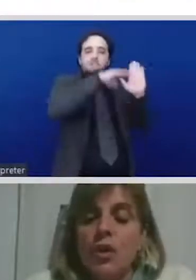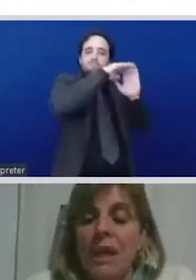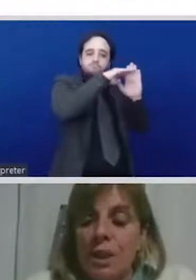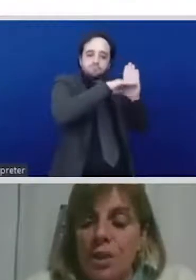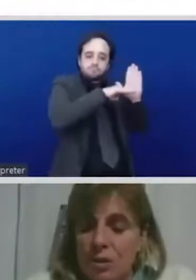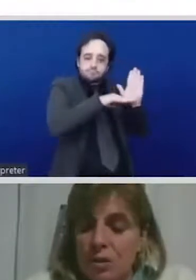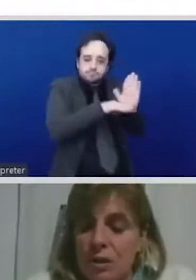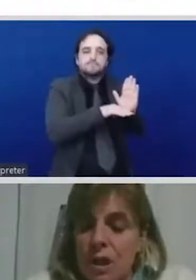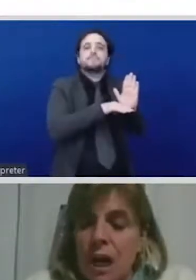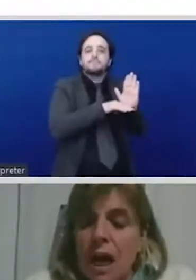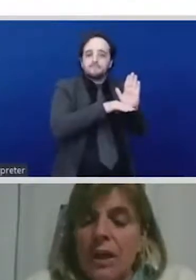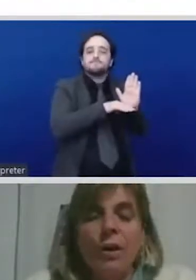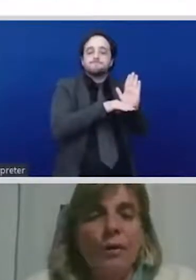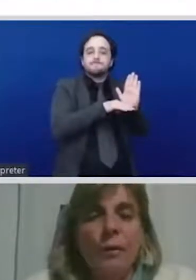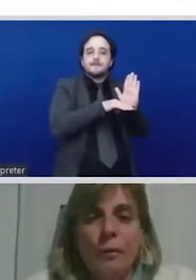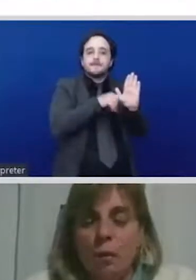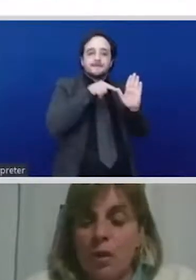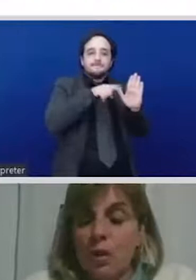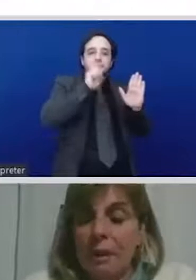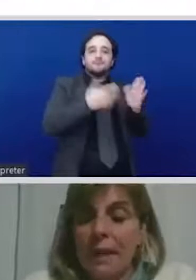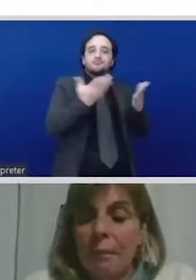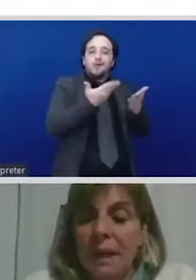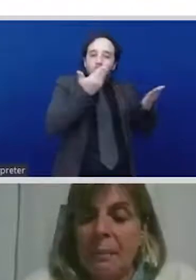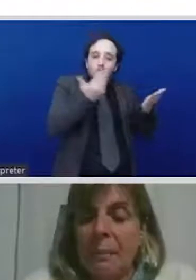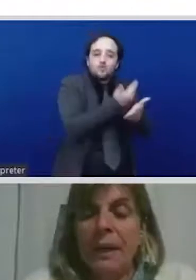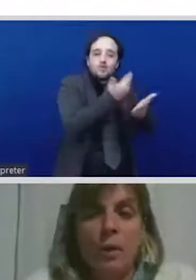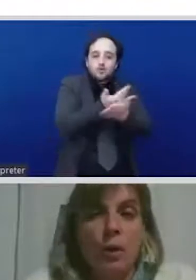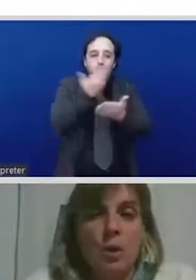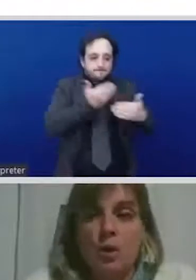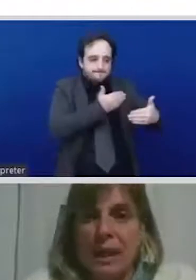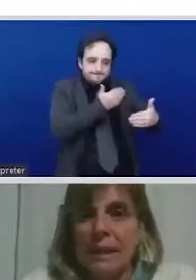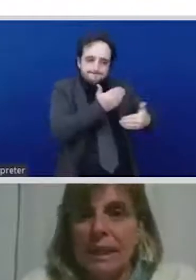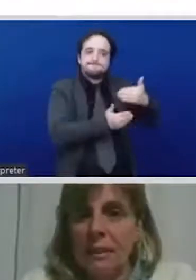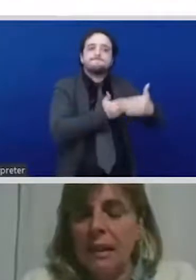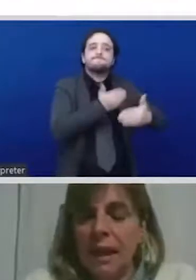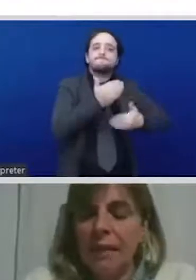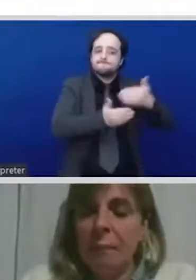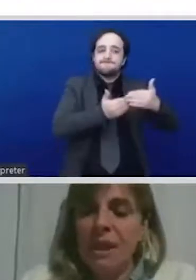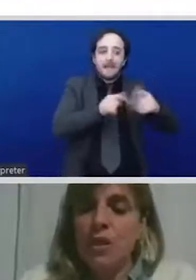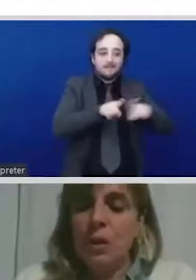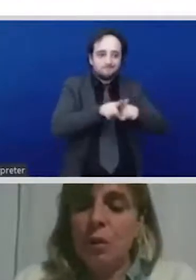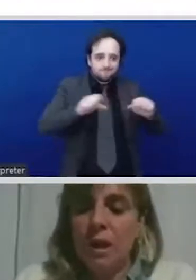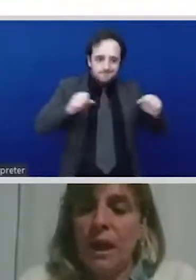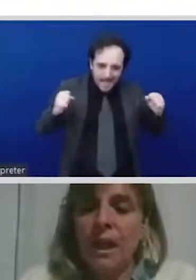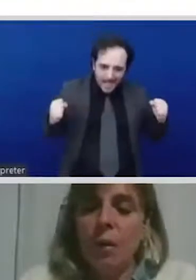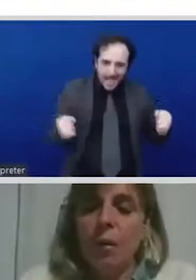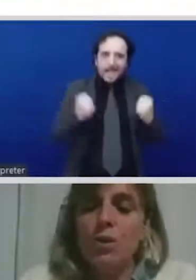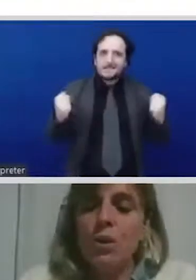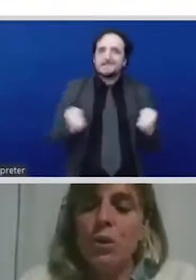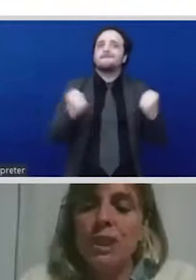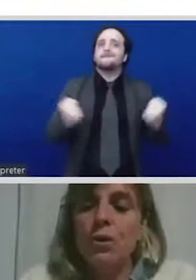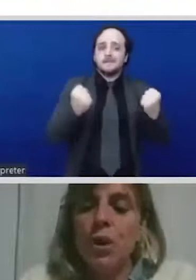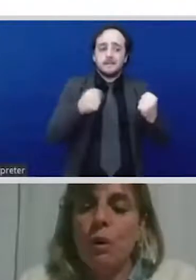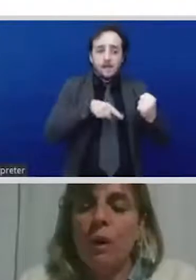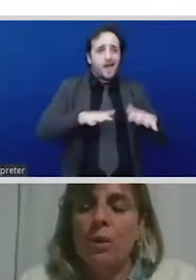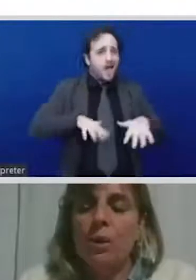coalitions I don't know if it was you Mariyama but also Sandra I think mentioned the work and what do you need